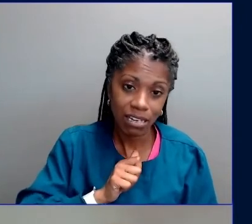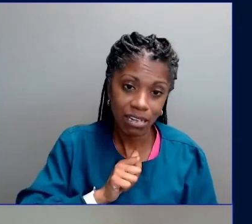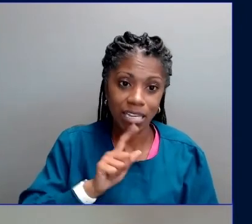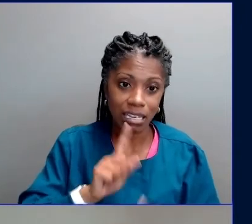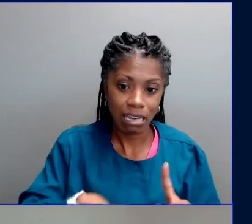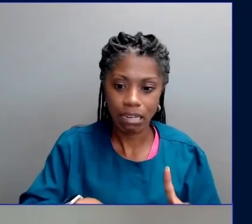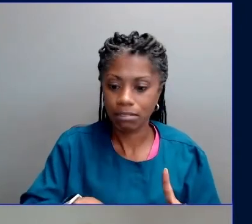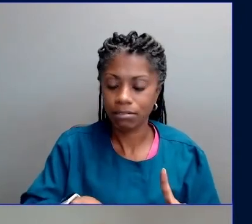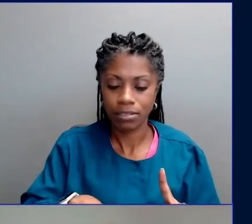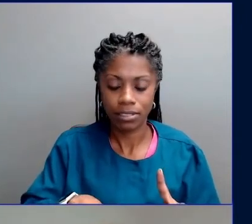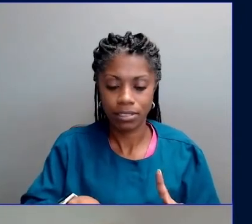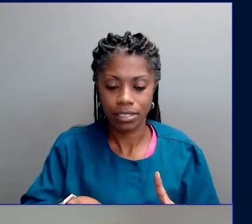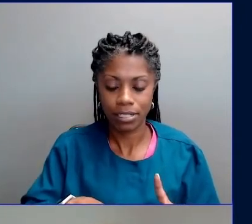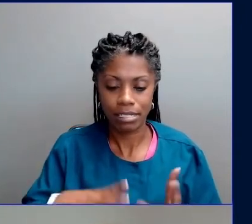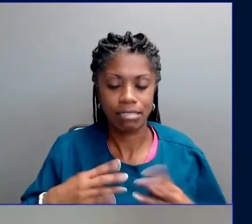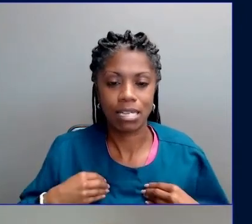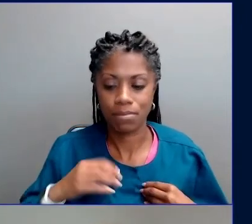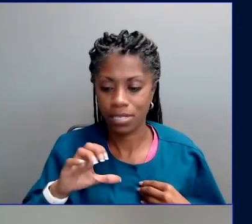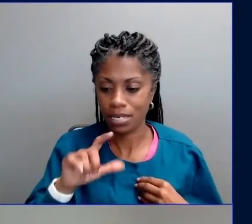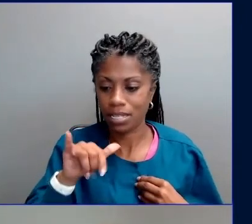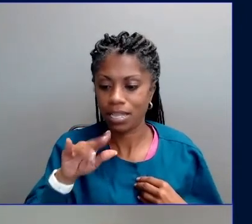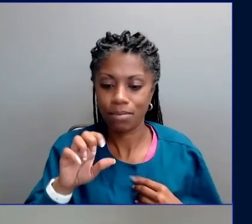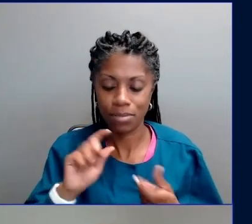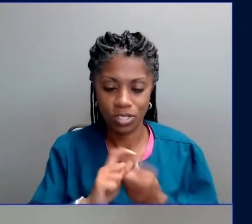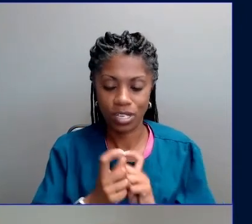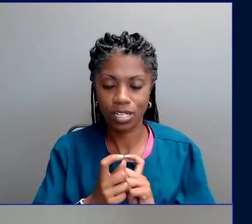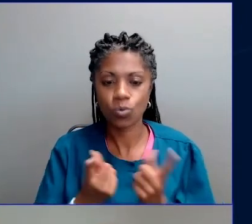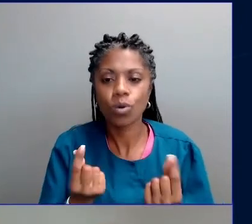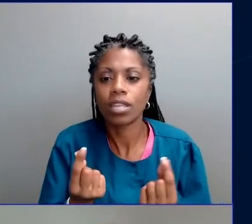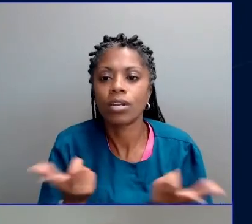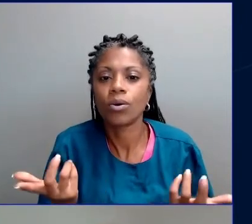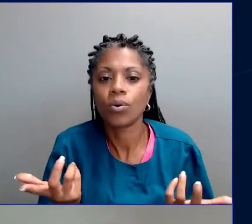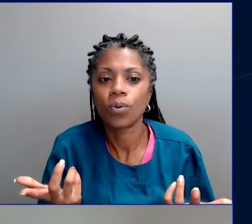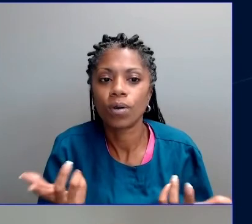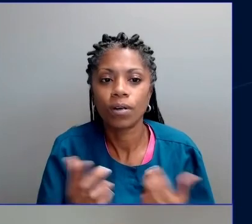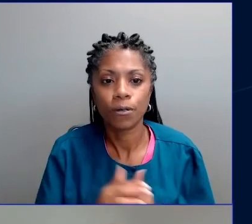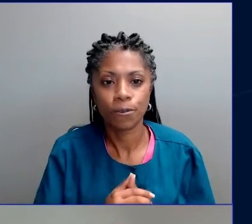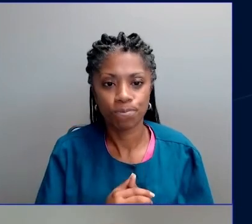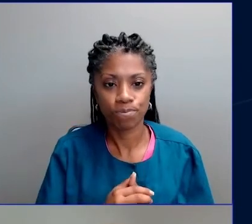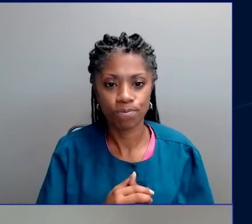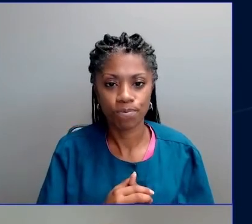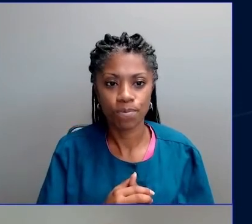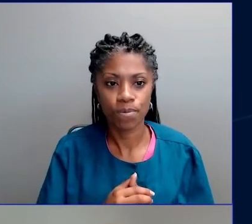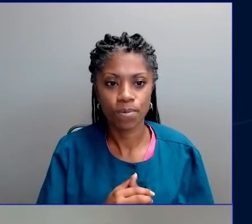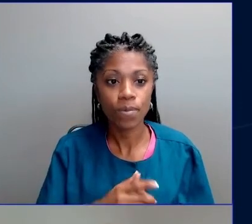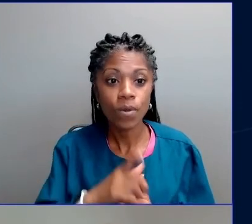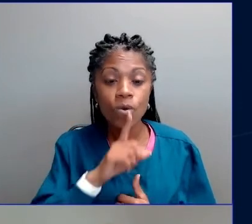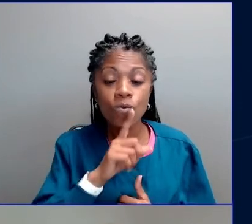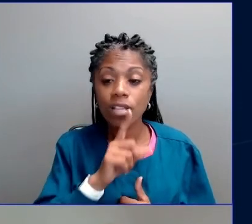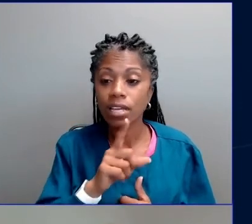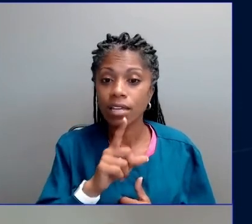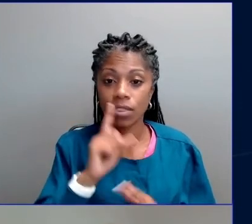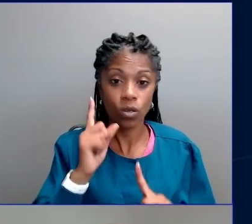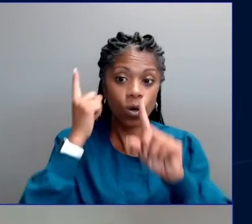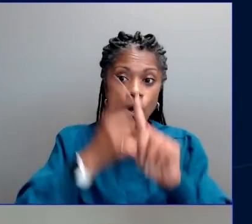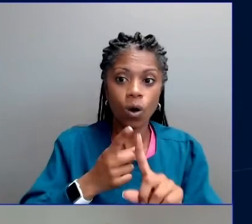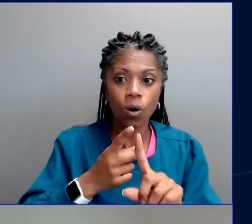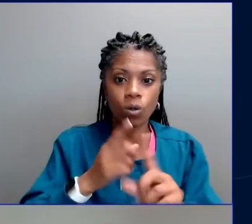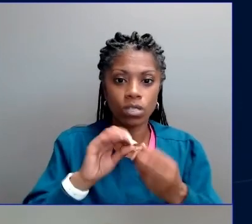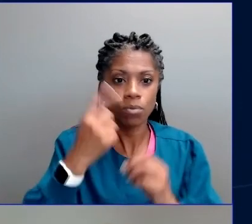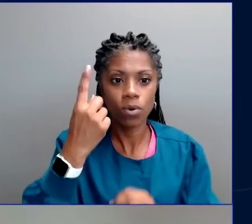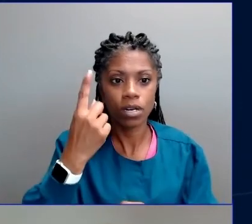People often say, well, my priority is, you know, sustainable development goal number one, no poverty, or number two, zero hunger.